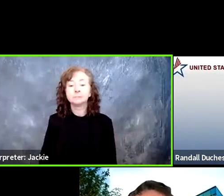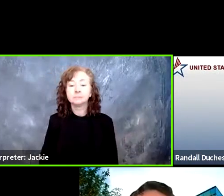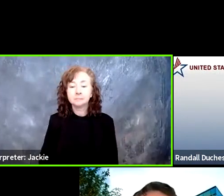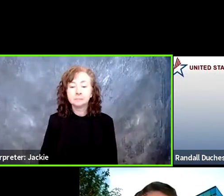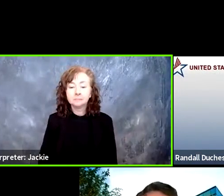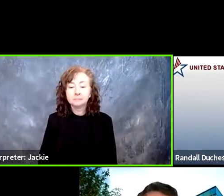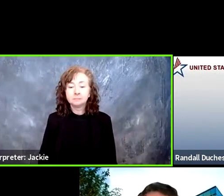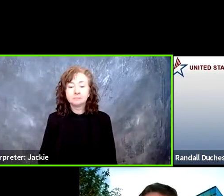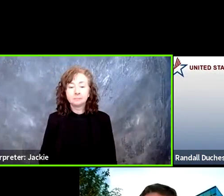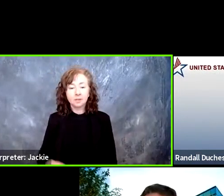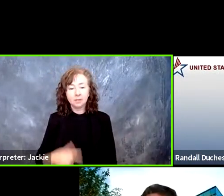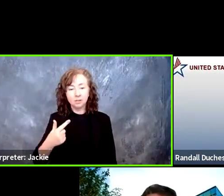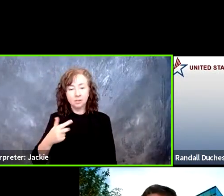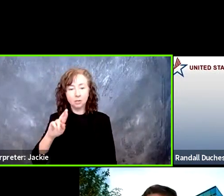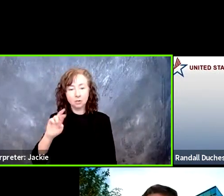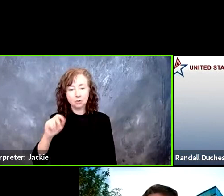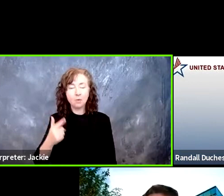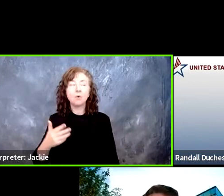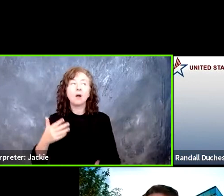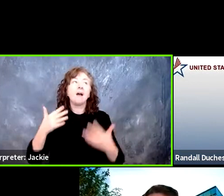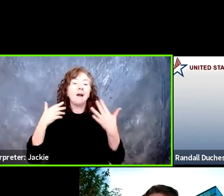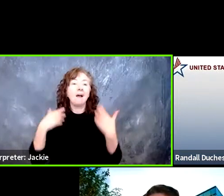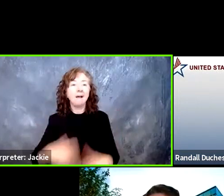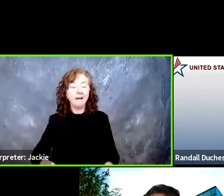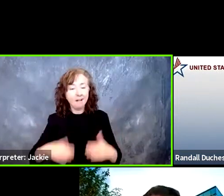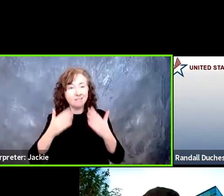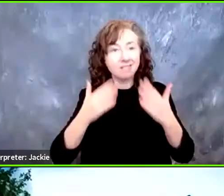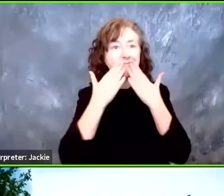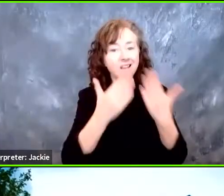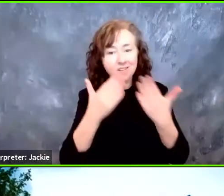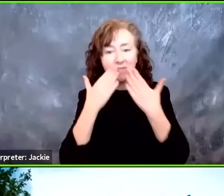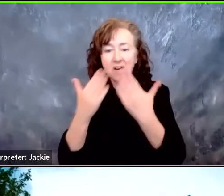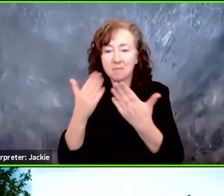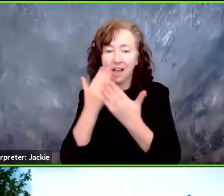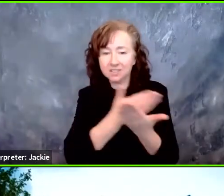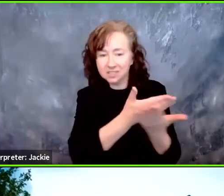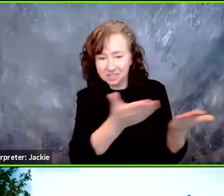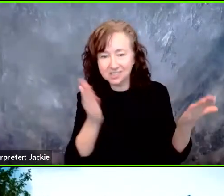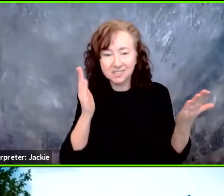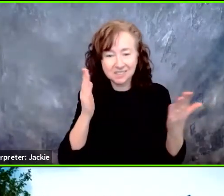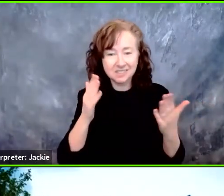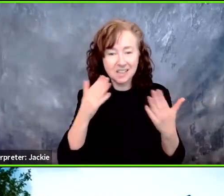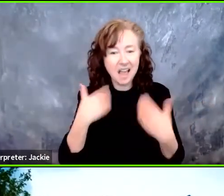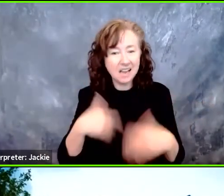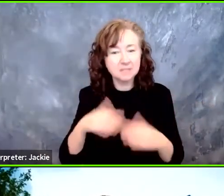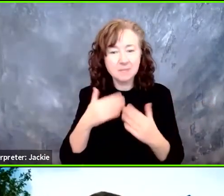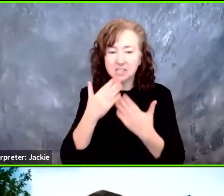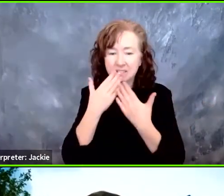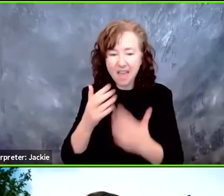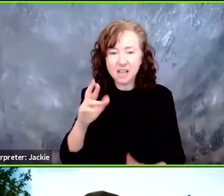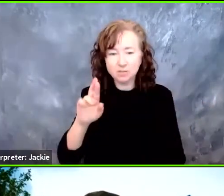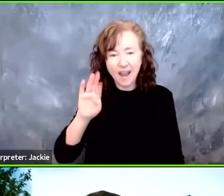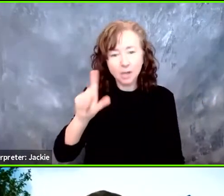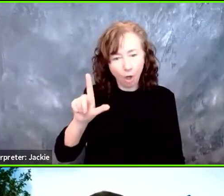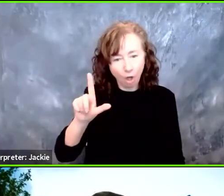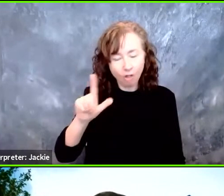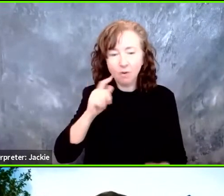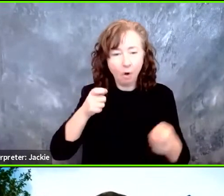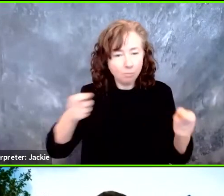Well, thank you very much, everyone, and especially thanks to you, Randall. Well done in